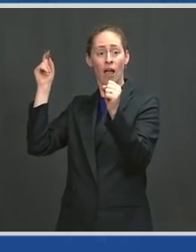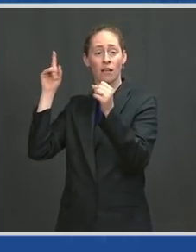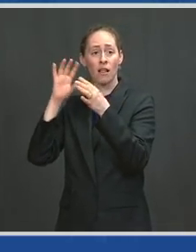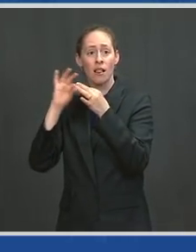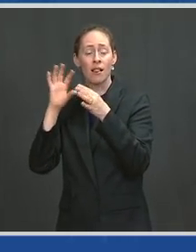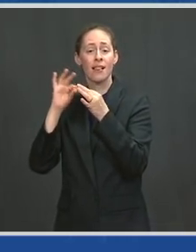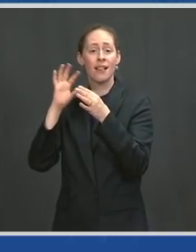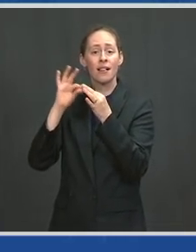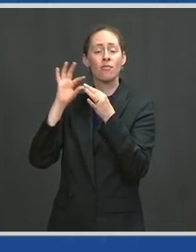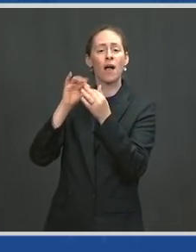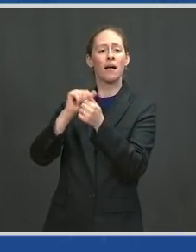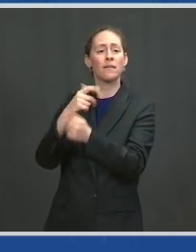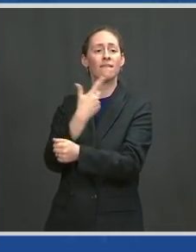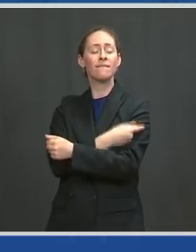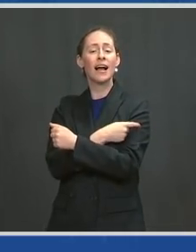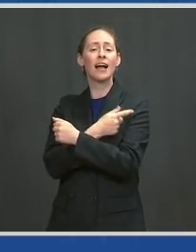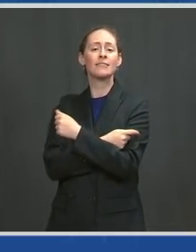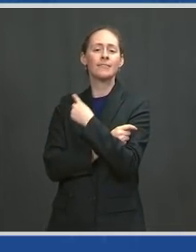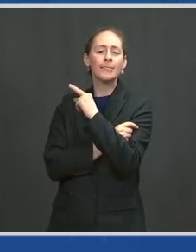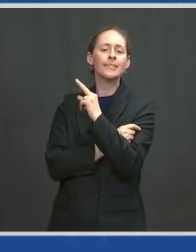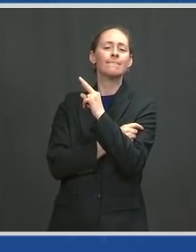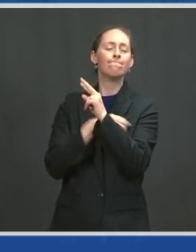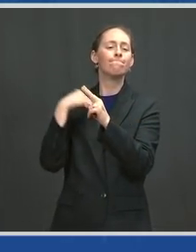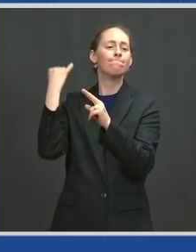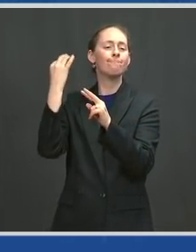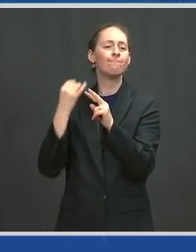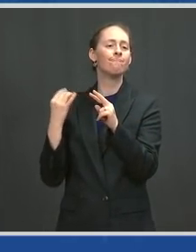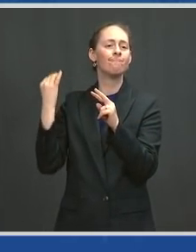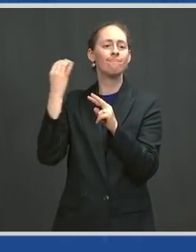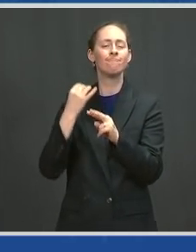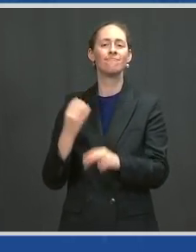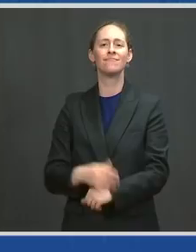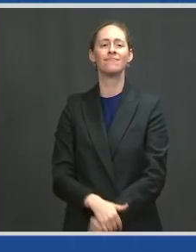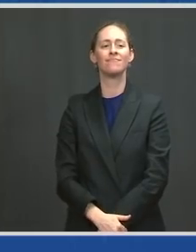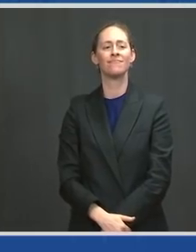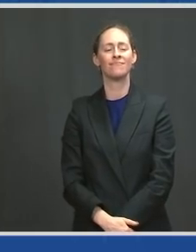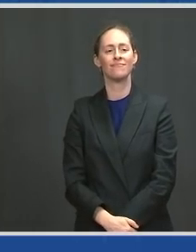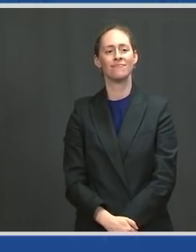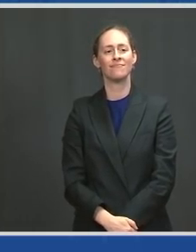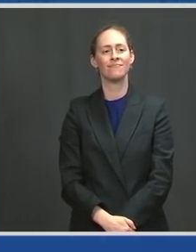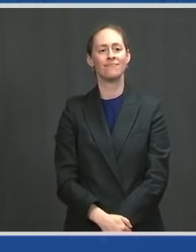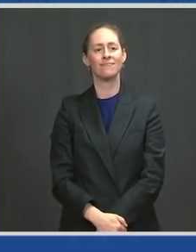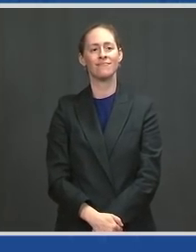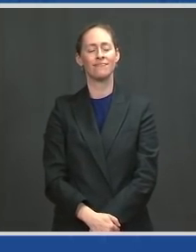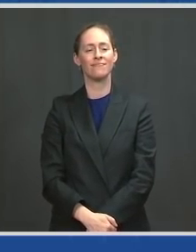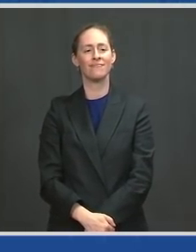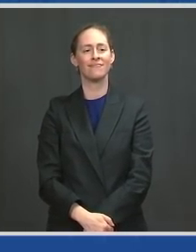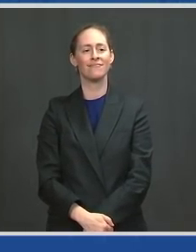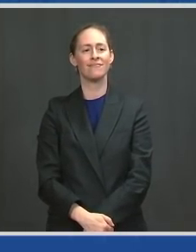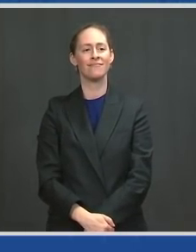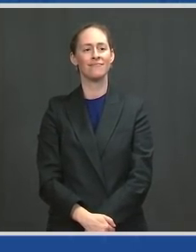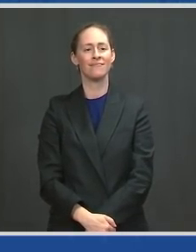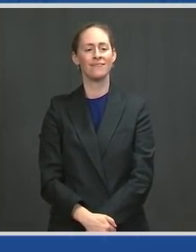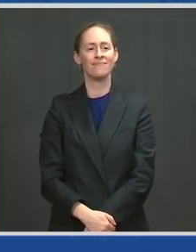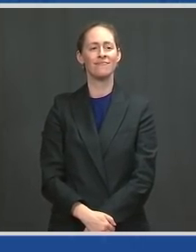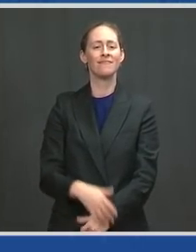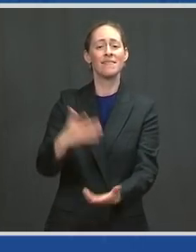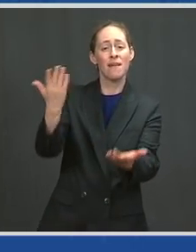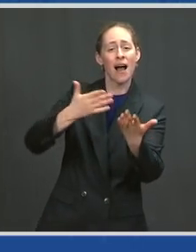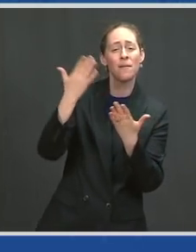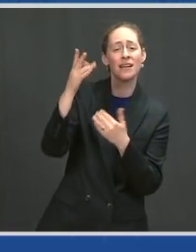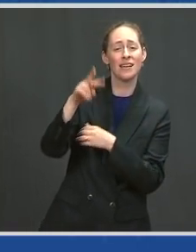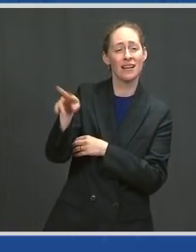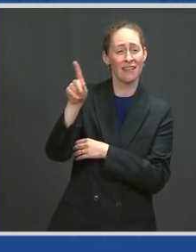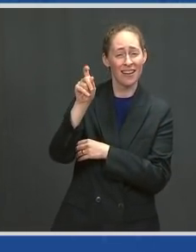that we're going to — and we're going to make great progress. And he'd say, there's light at the end of the tunnel. I was